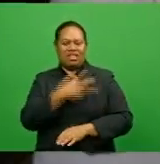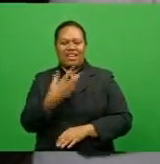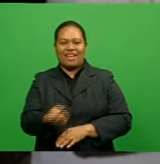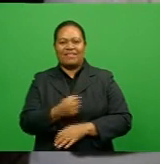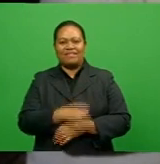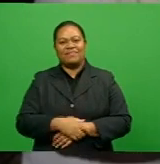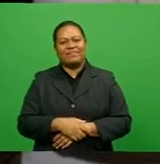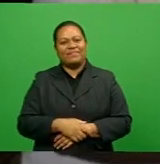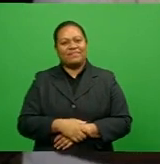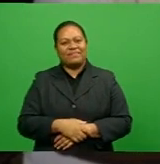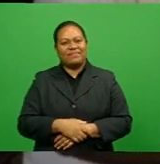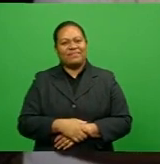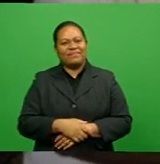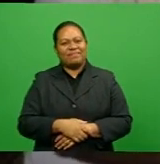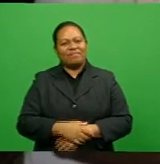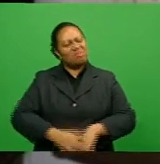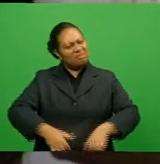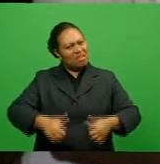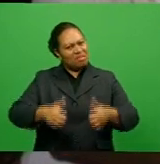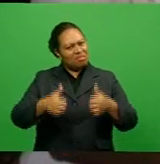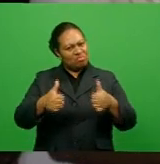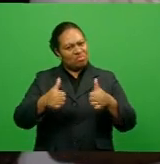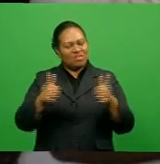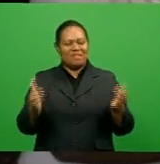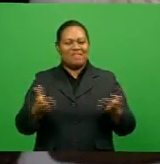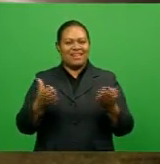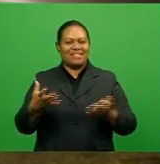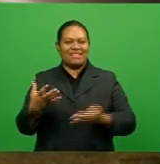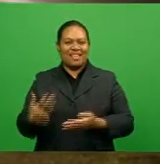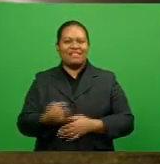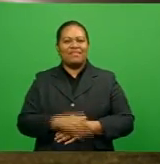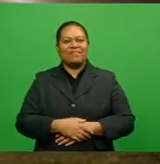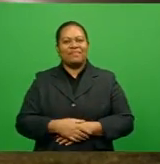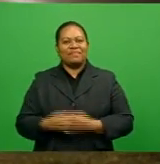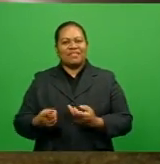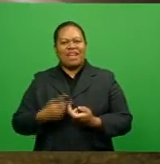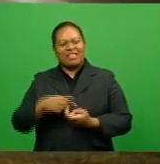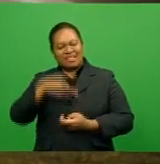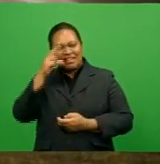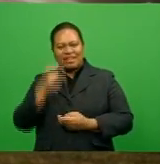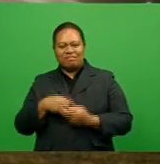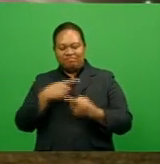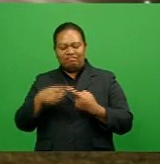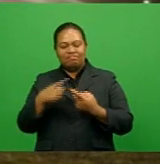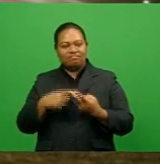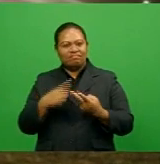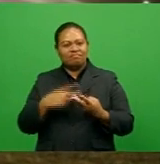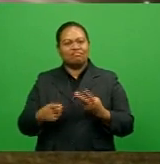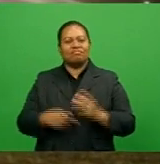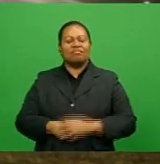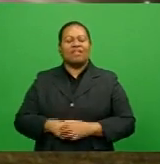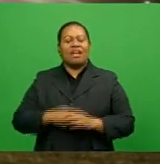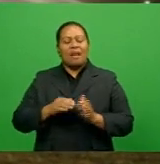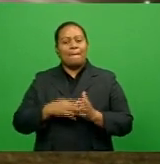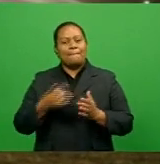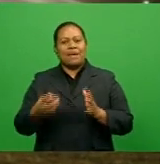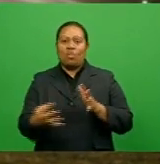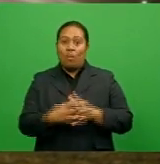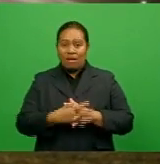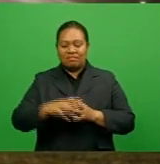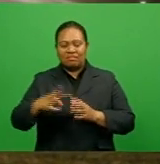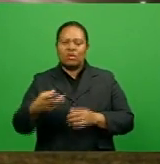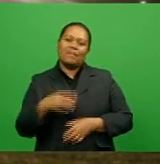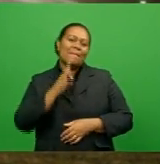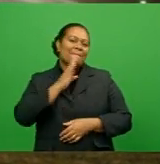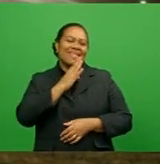So, but we have equally good players there. We got Rahul there for Warren, but surely Warren will be missed in the